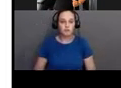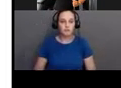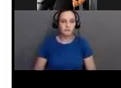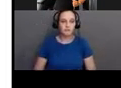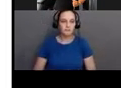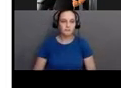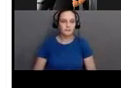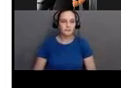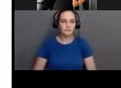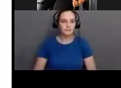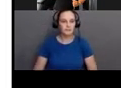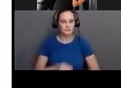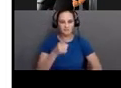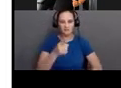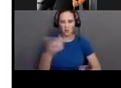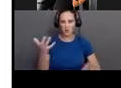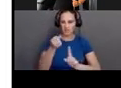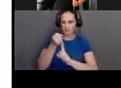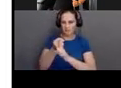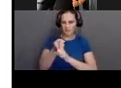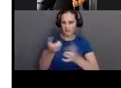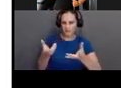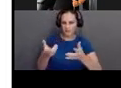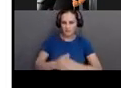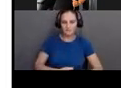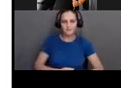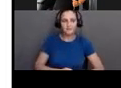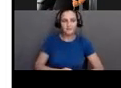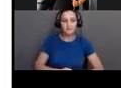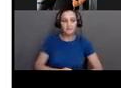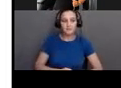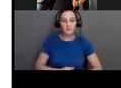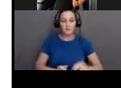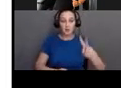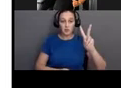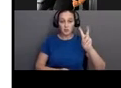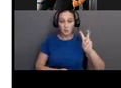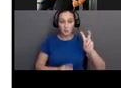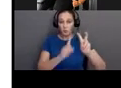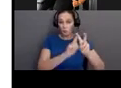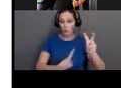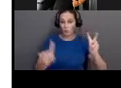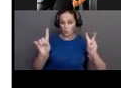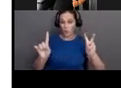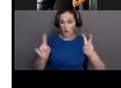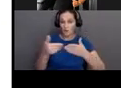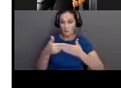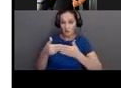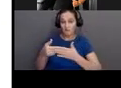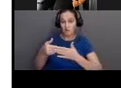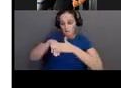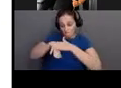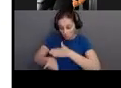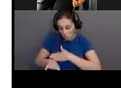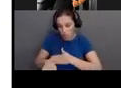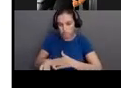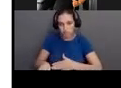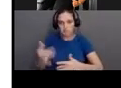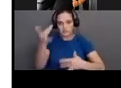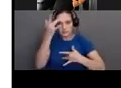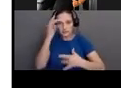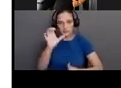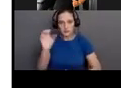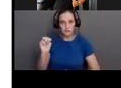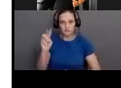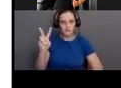So what's the impact? One in 200 infants are born with CMD. That's about 40,000 children in the